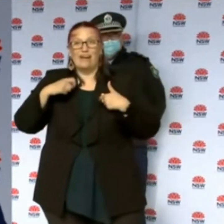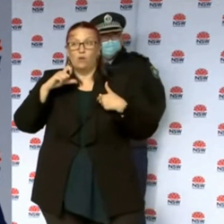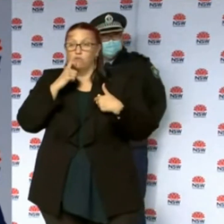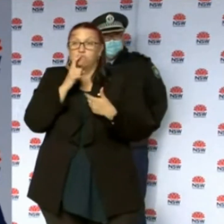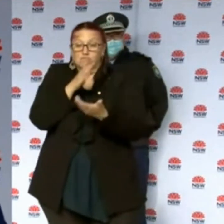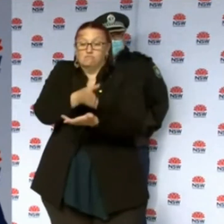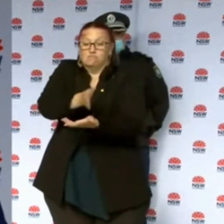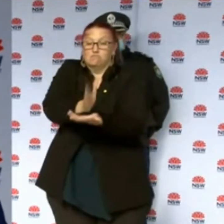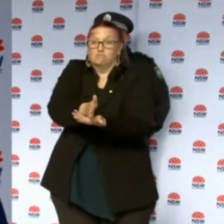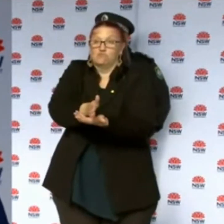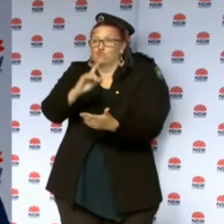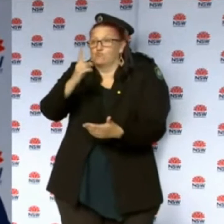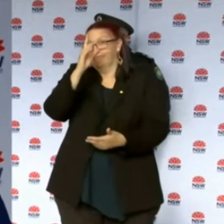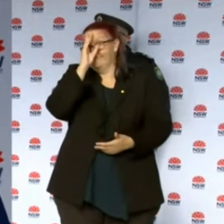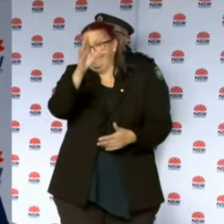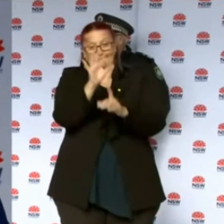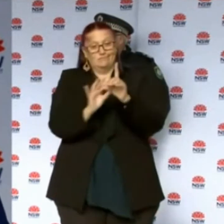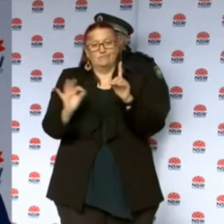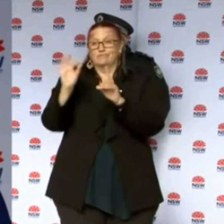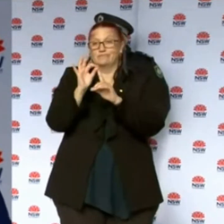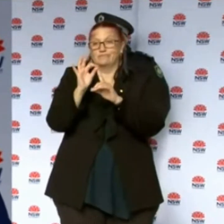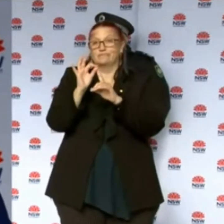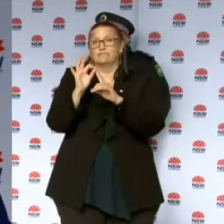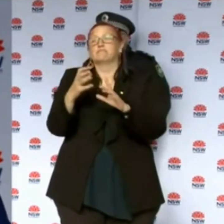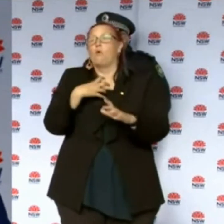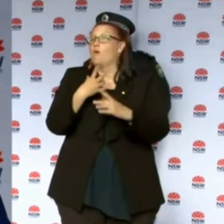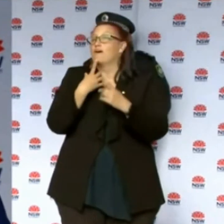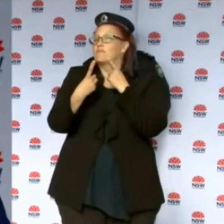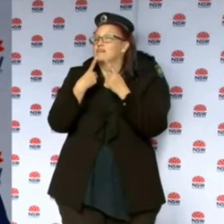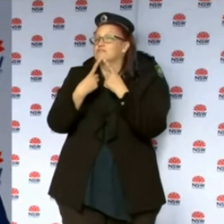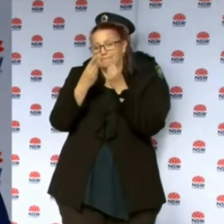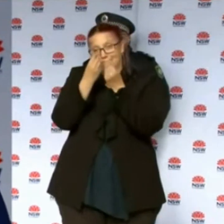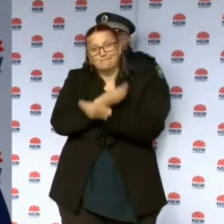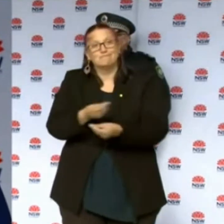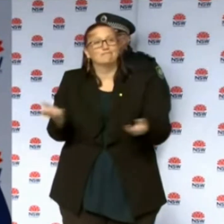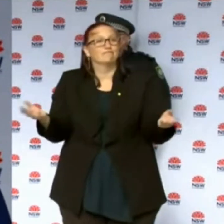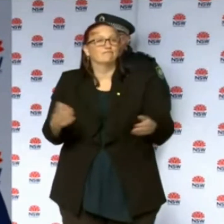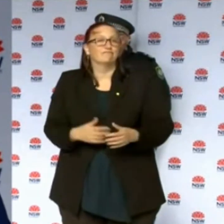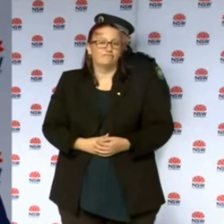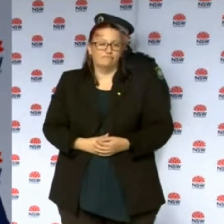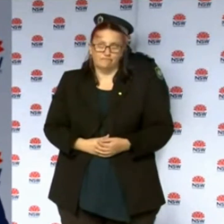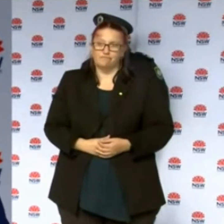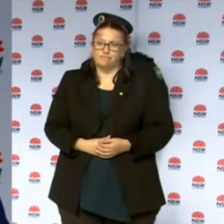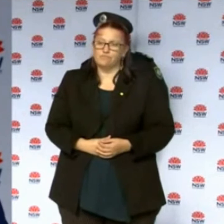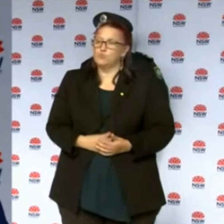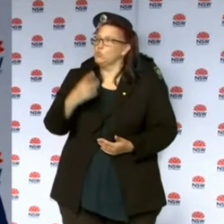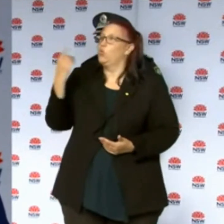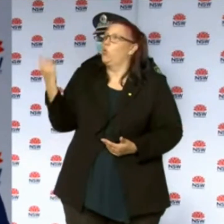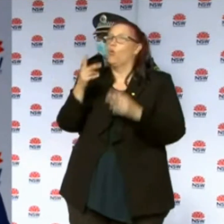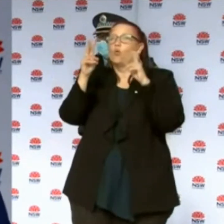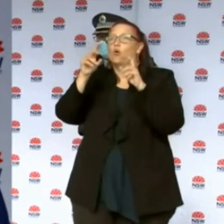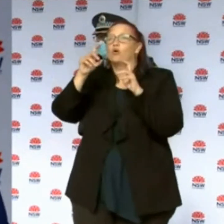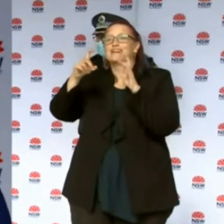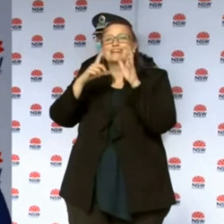to upgrade any advice. And obviously, any casual contact has to monitor for